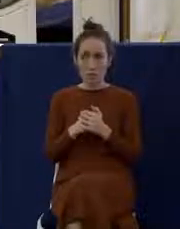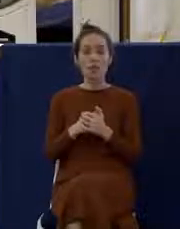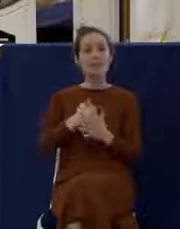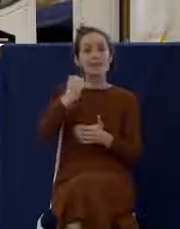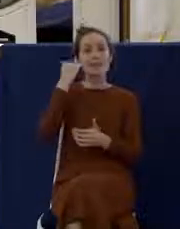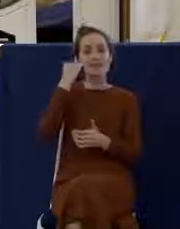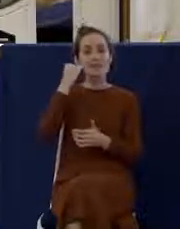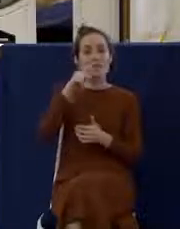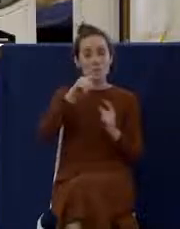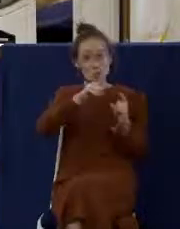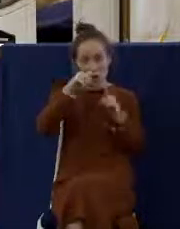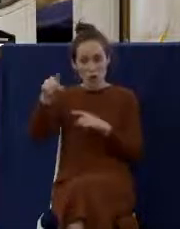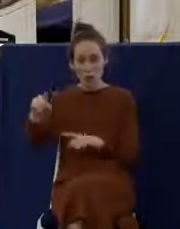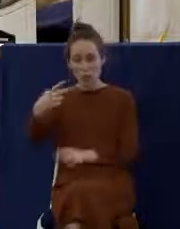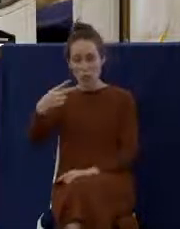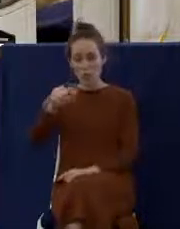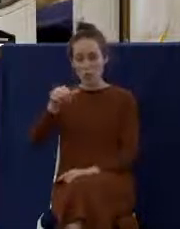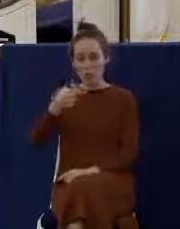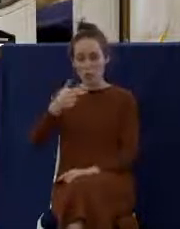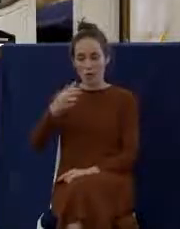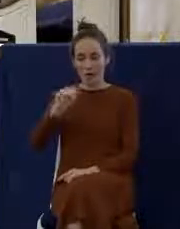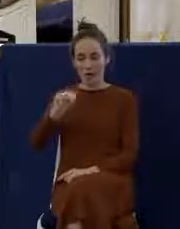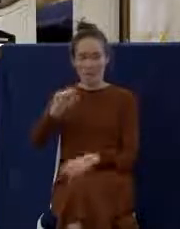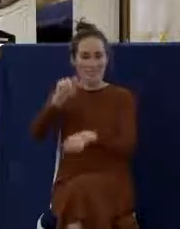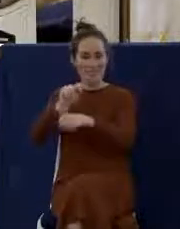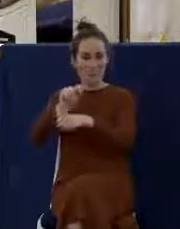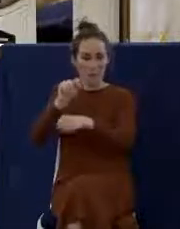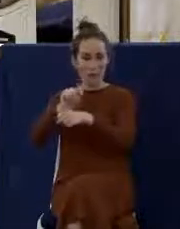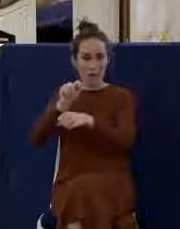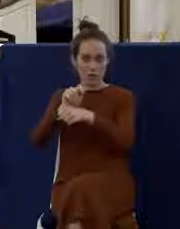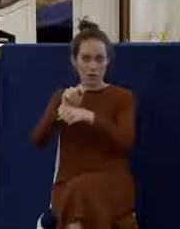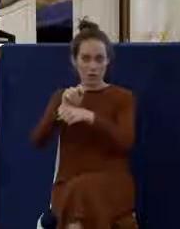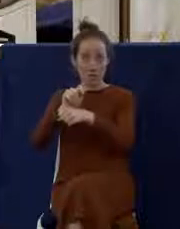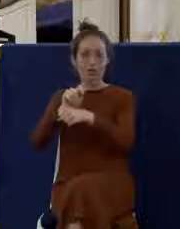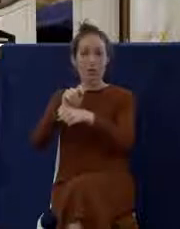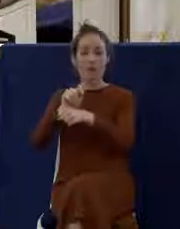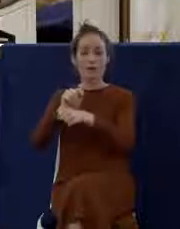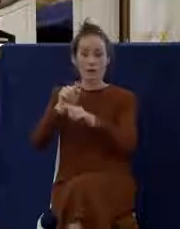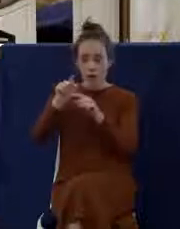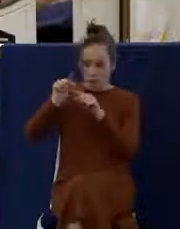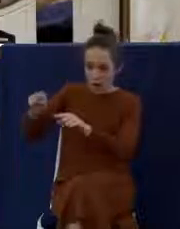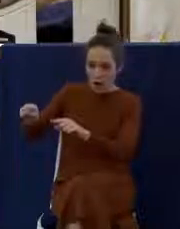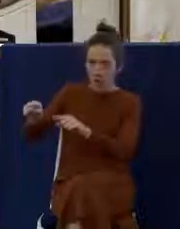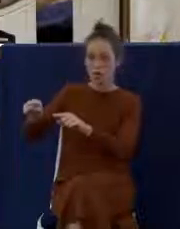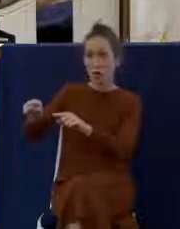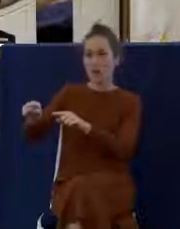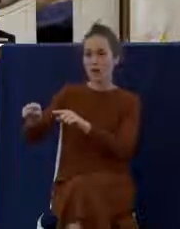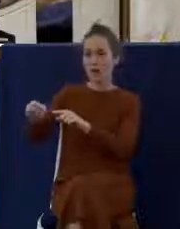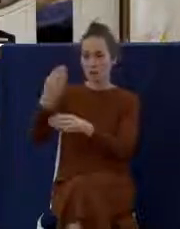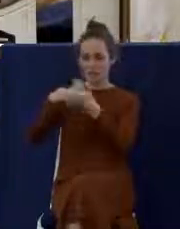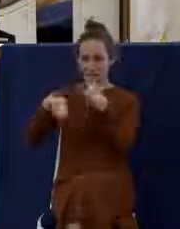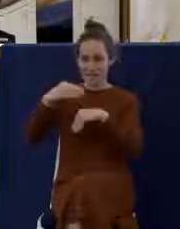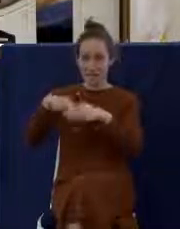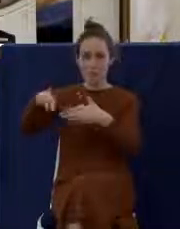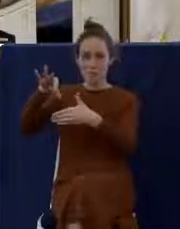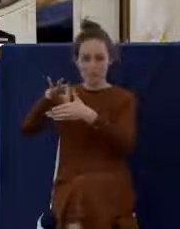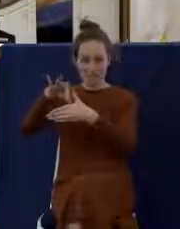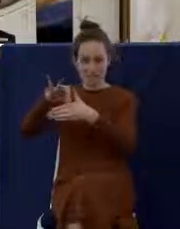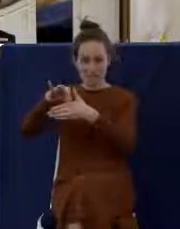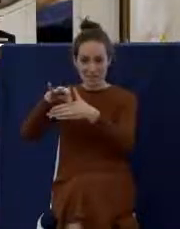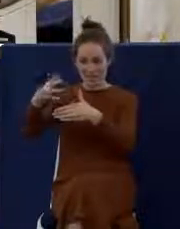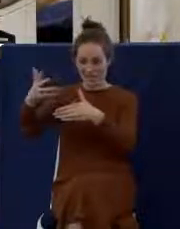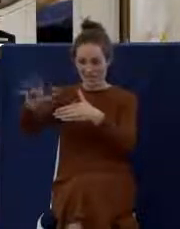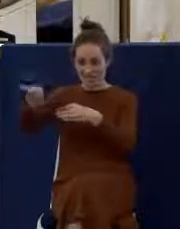go to a pagan temple and you partake in the meal there and you eat meat sacrificed to an idol there,